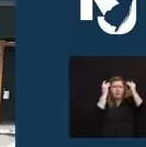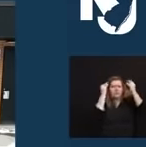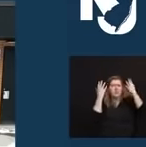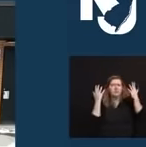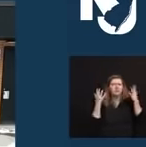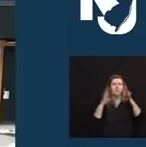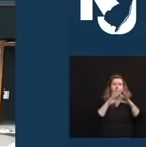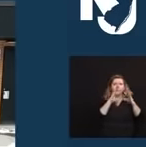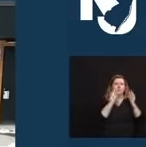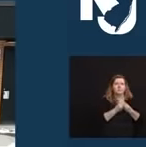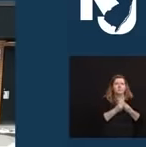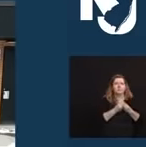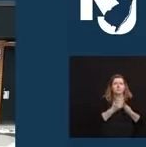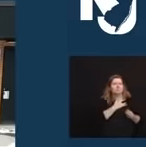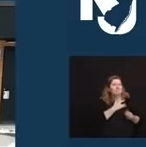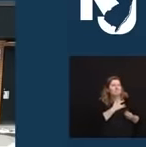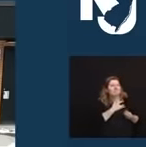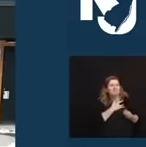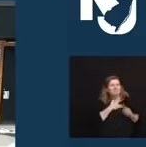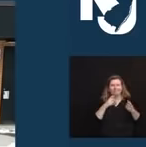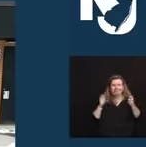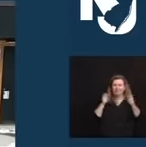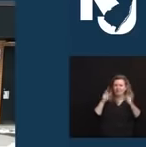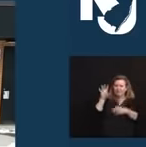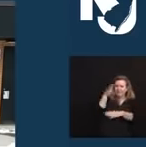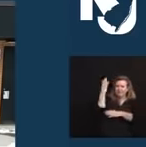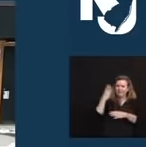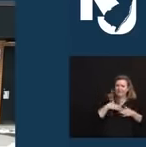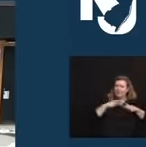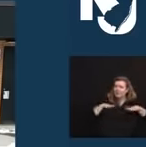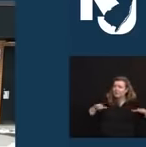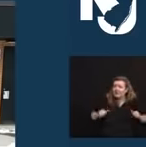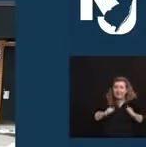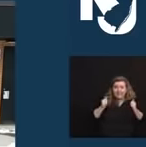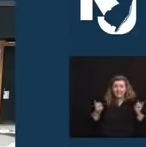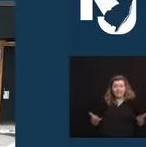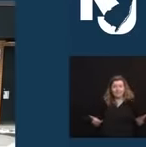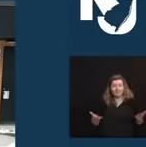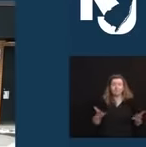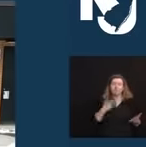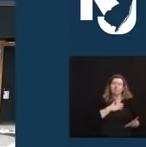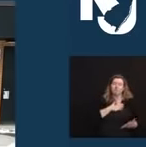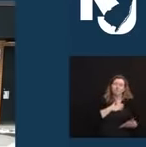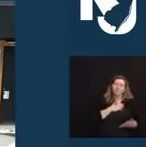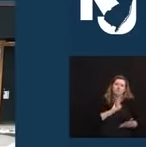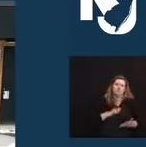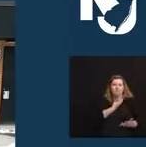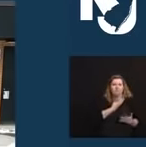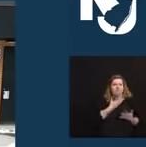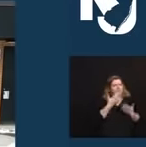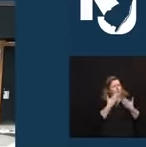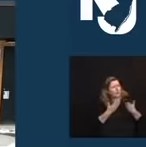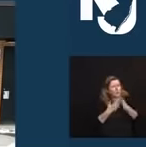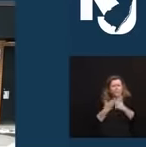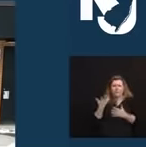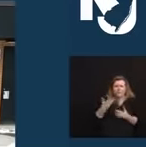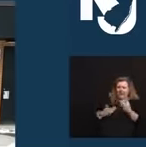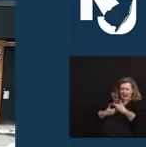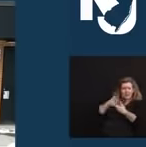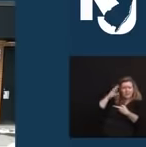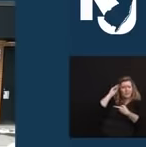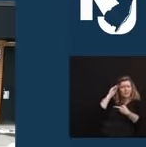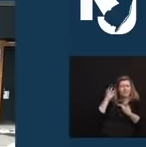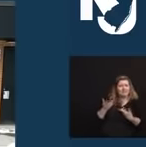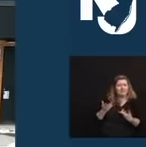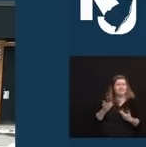to celebrate this Christmas. So I have to give a huge thank you to these five young lads with whom I spoke and to Kieran's mom,